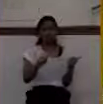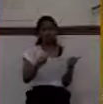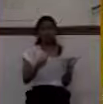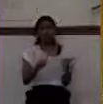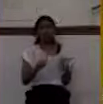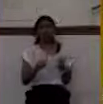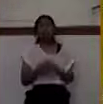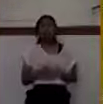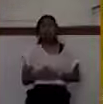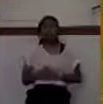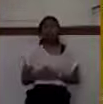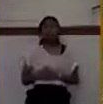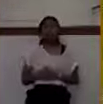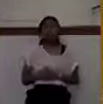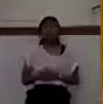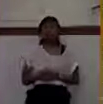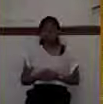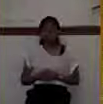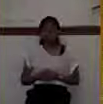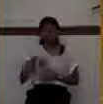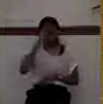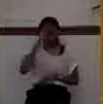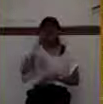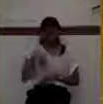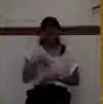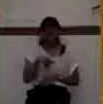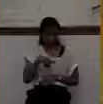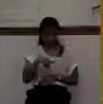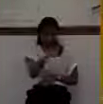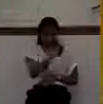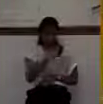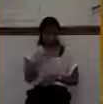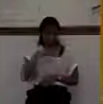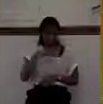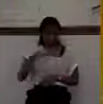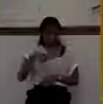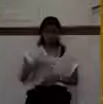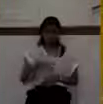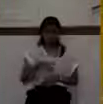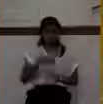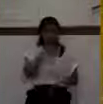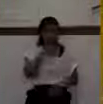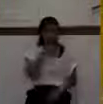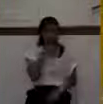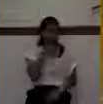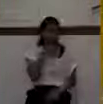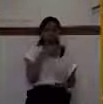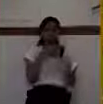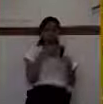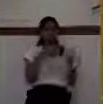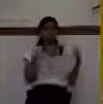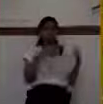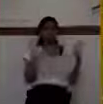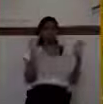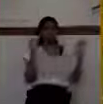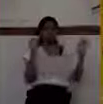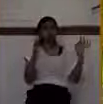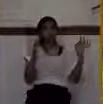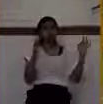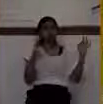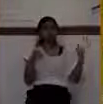these false cults and religions were so corrupt that there were even religious